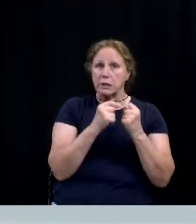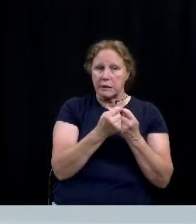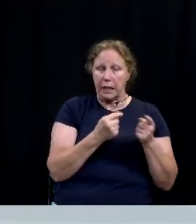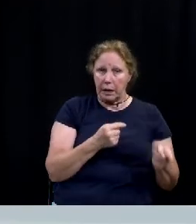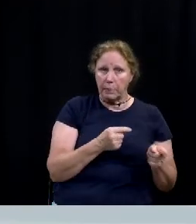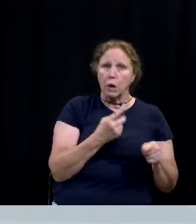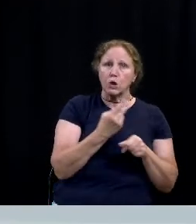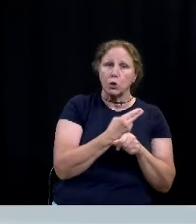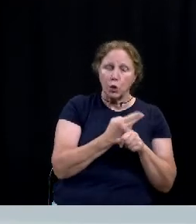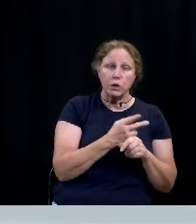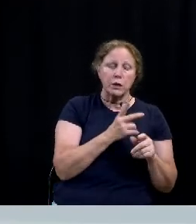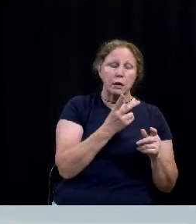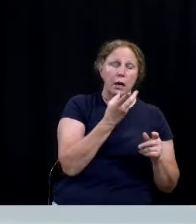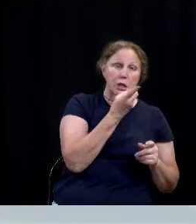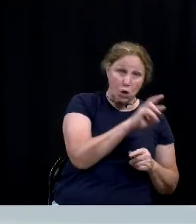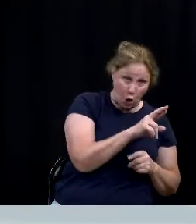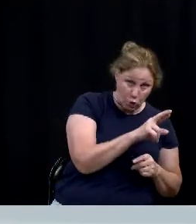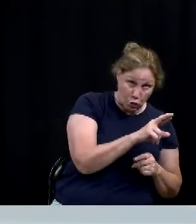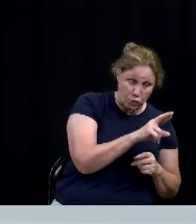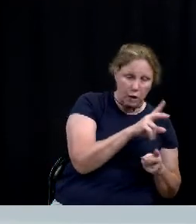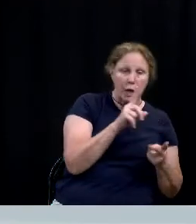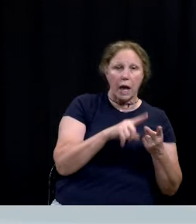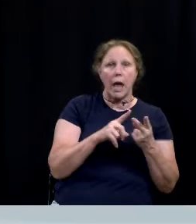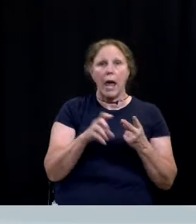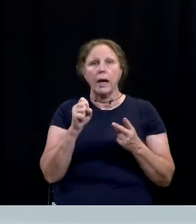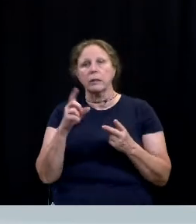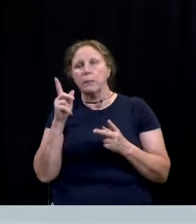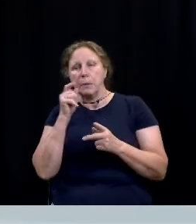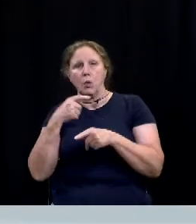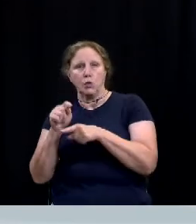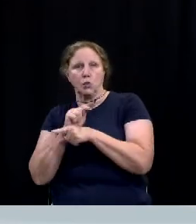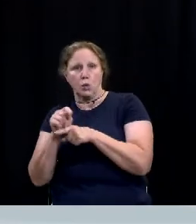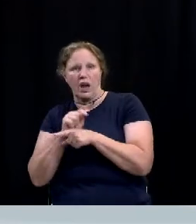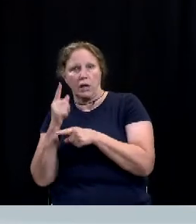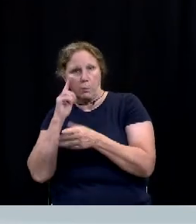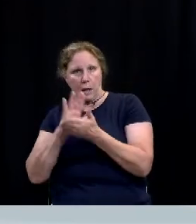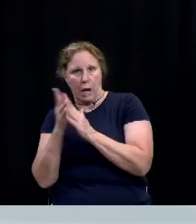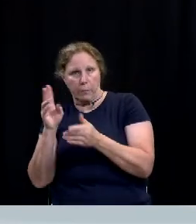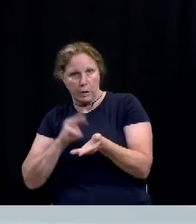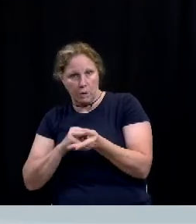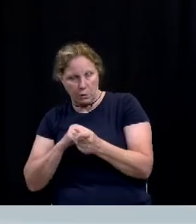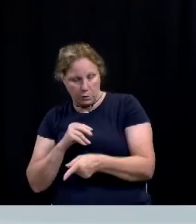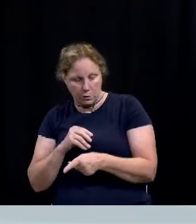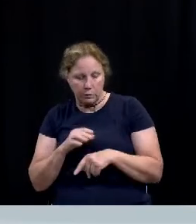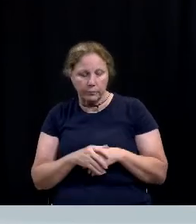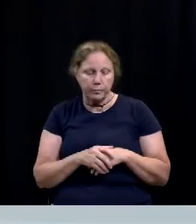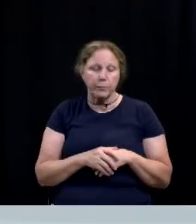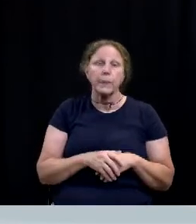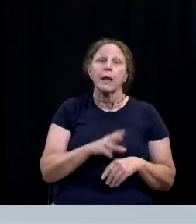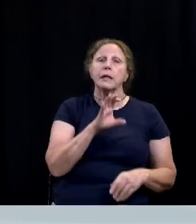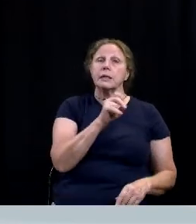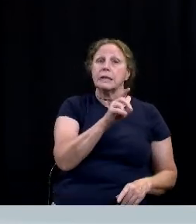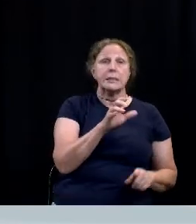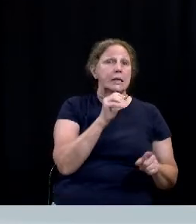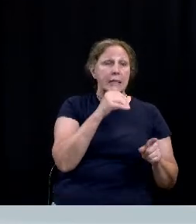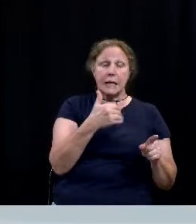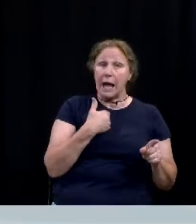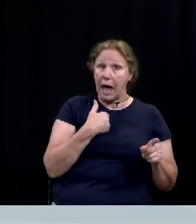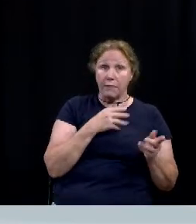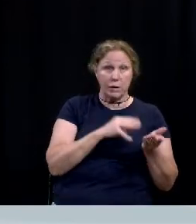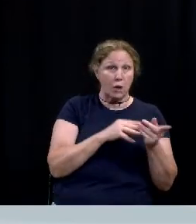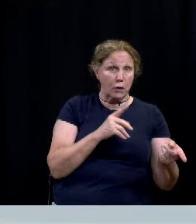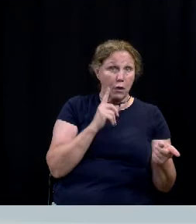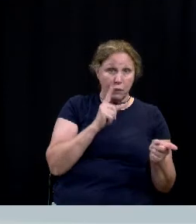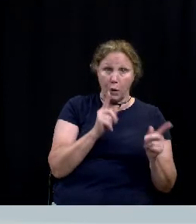a combination of physician coverage and residents before this initiative the CTC did not have a physician available to